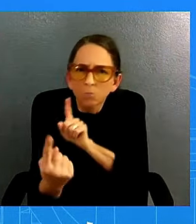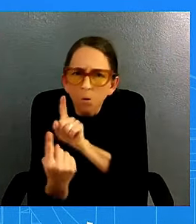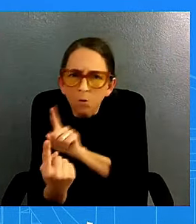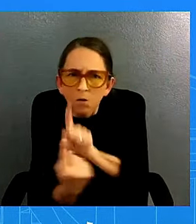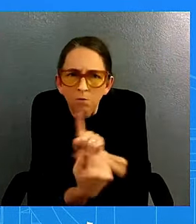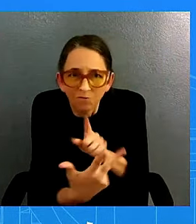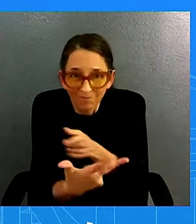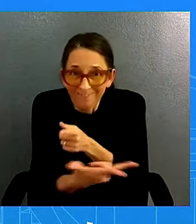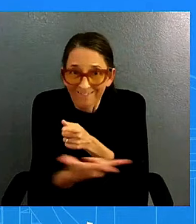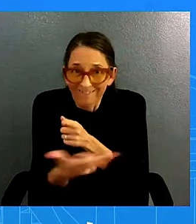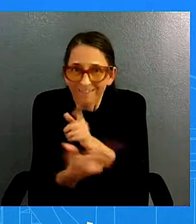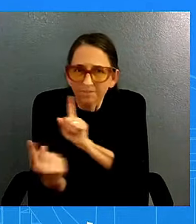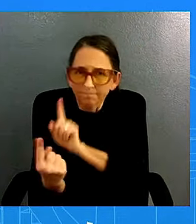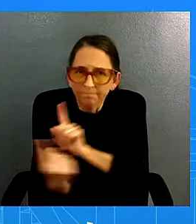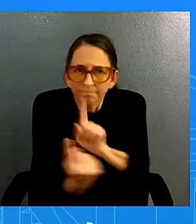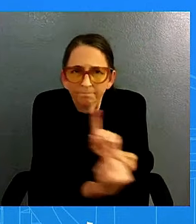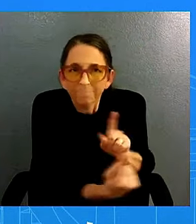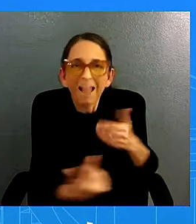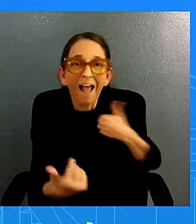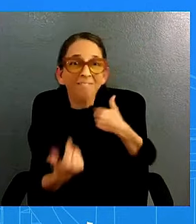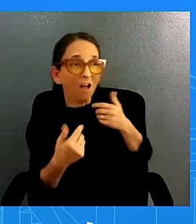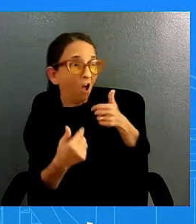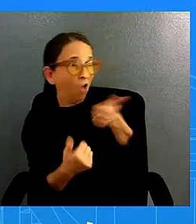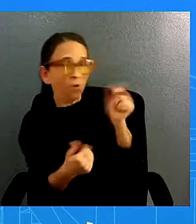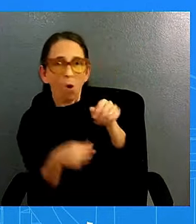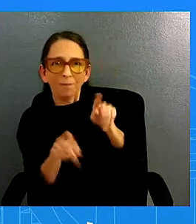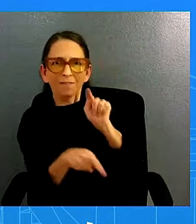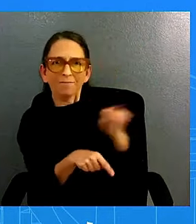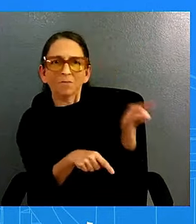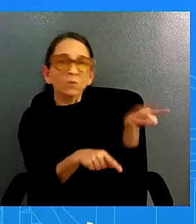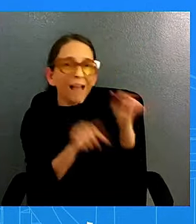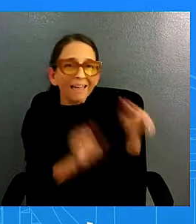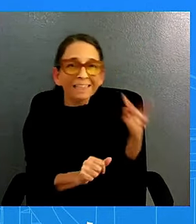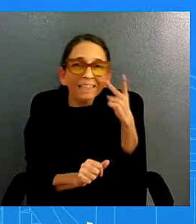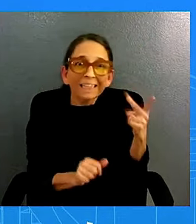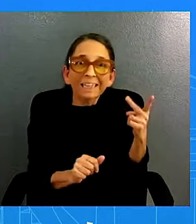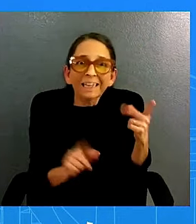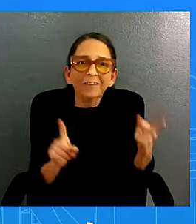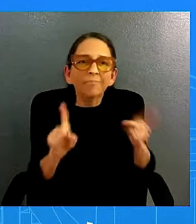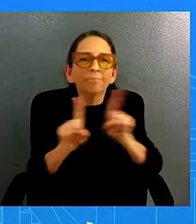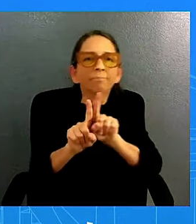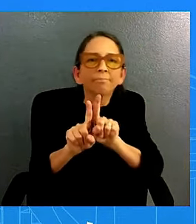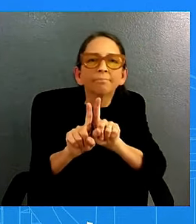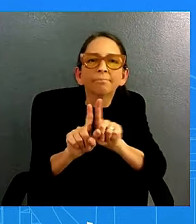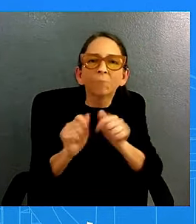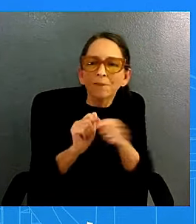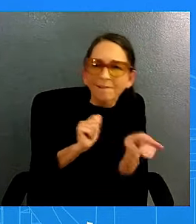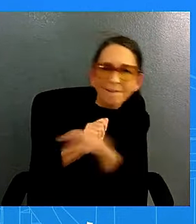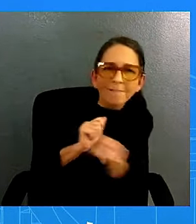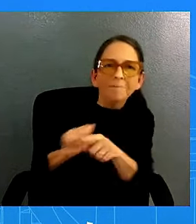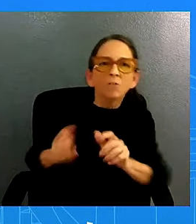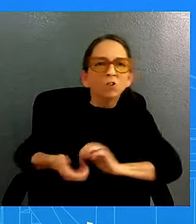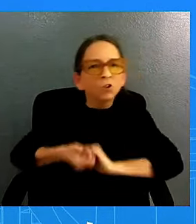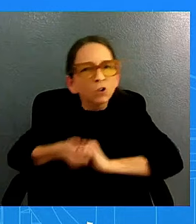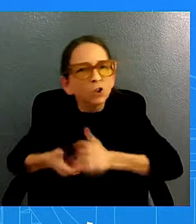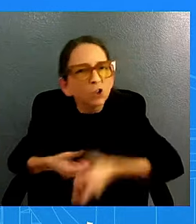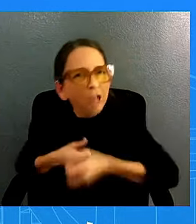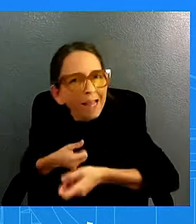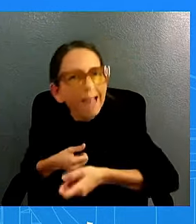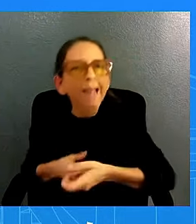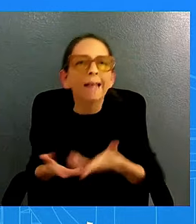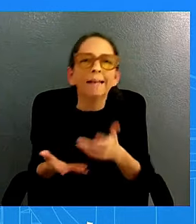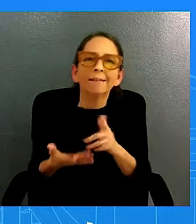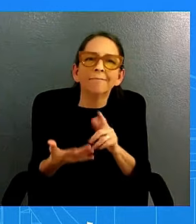for you all to see him with those leaders standing with those leaders shaking hands with the leaders giving them giving them opportunities to